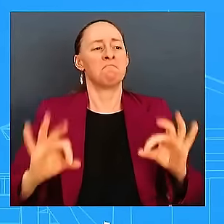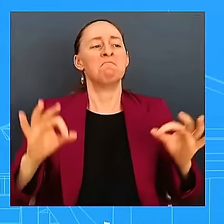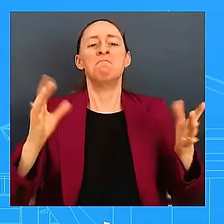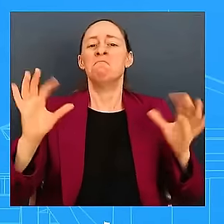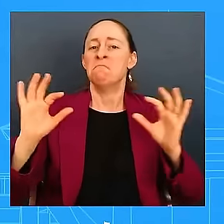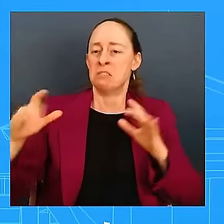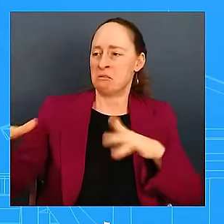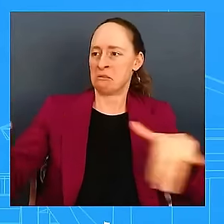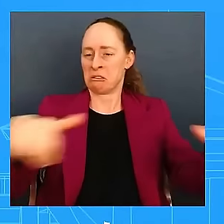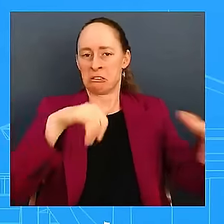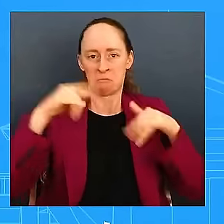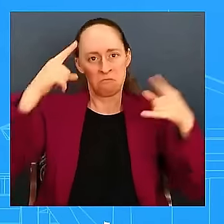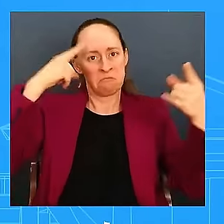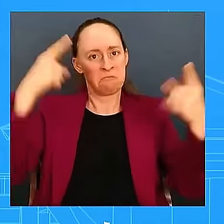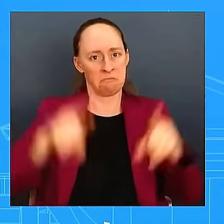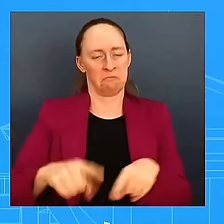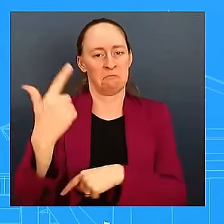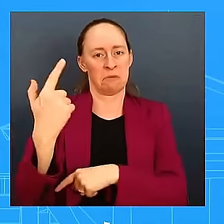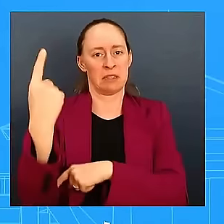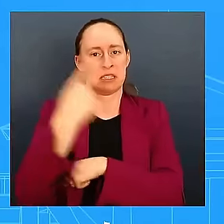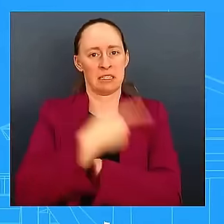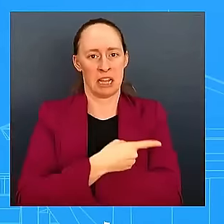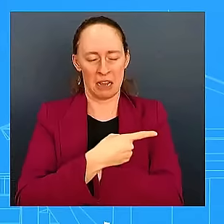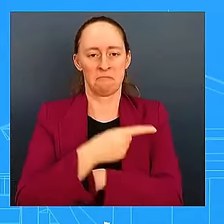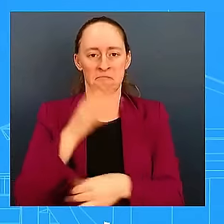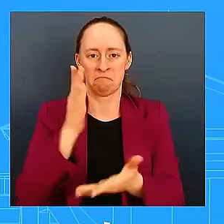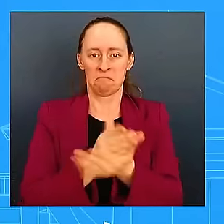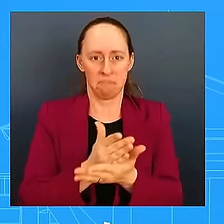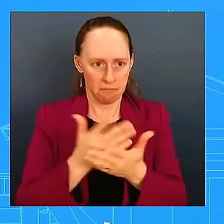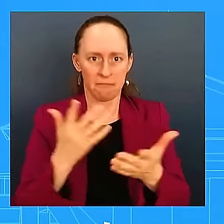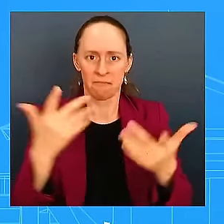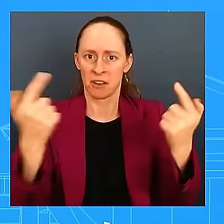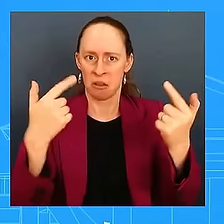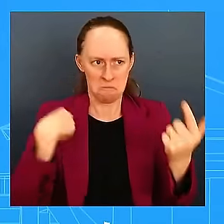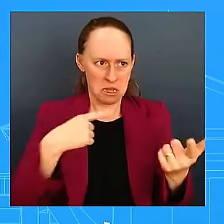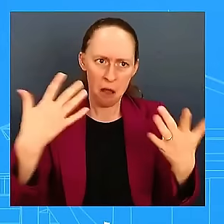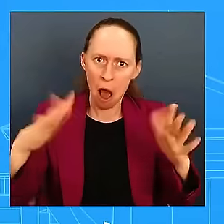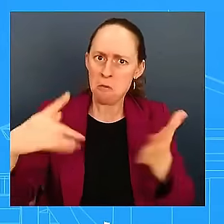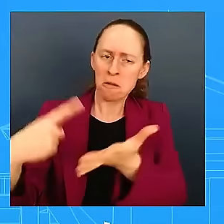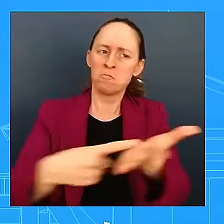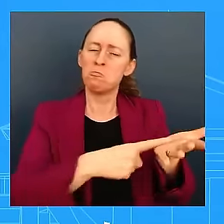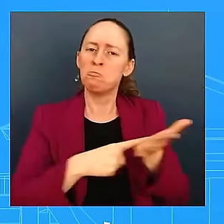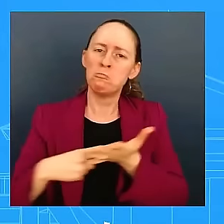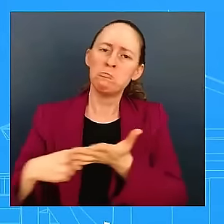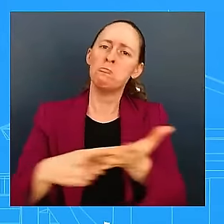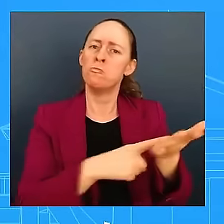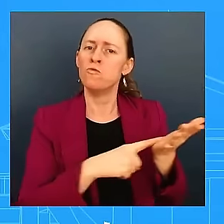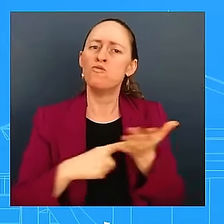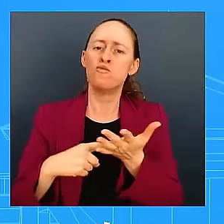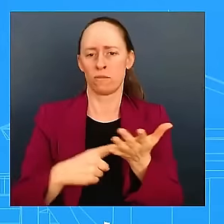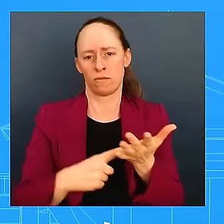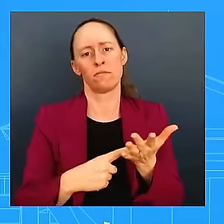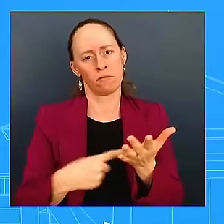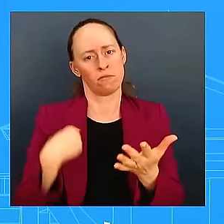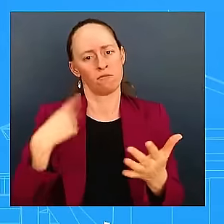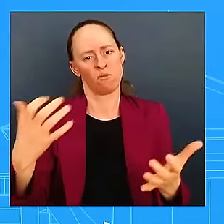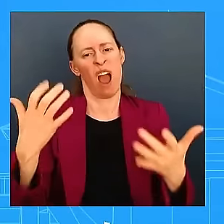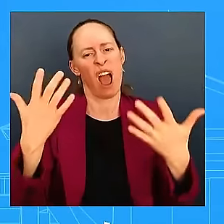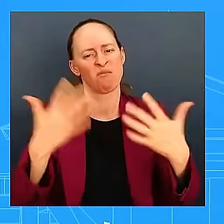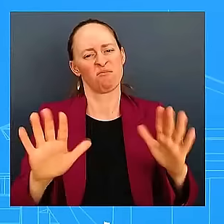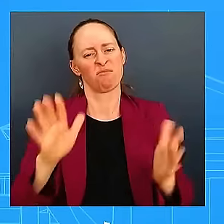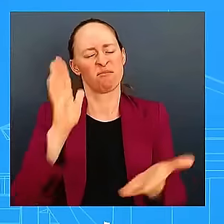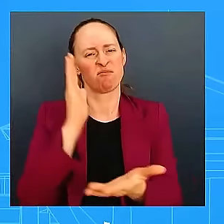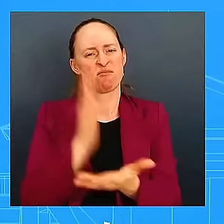diplomatic conversation, resolution that we're trying to get to calling for a ceasefire. And it is up to the parties to